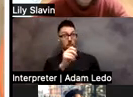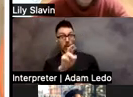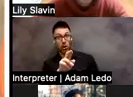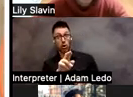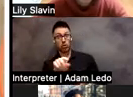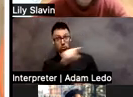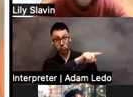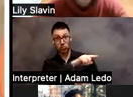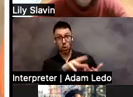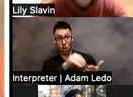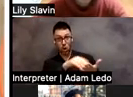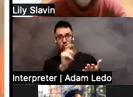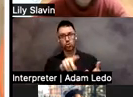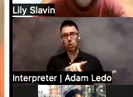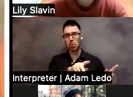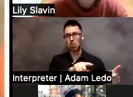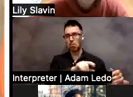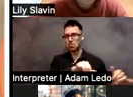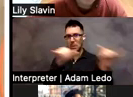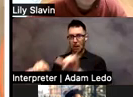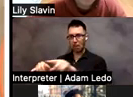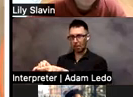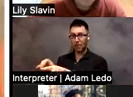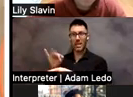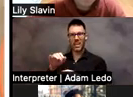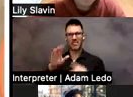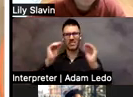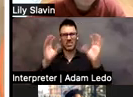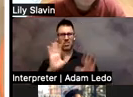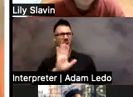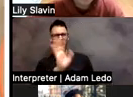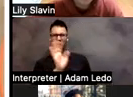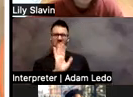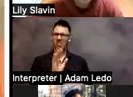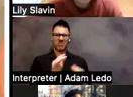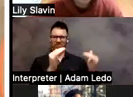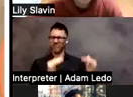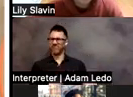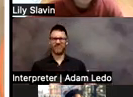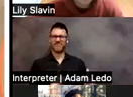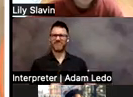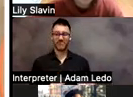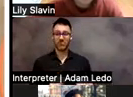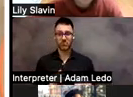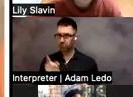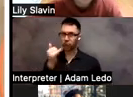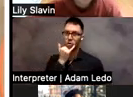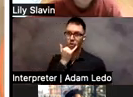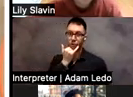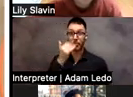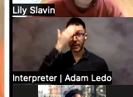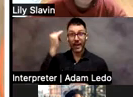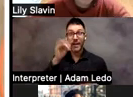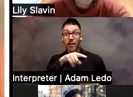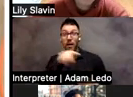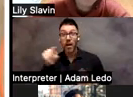And if the teacher tells you otherwise, then they're wrong. Because if everybody else is learning a cool dance and they're doing it on the playground or they're doing it